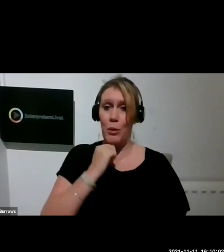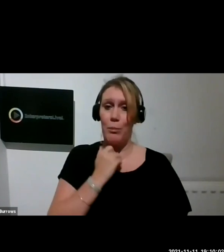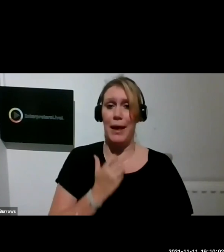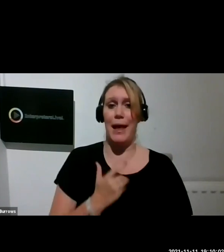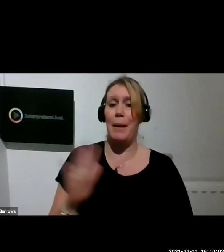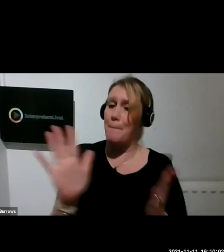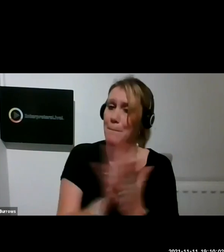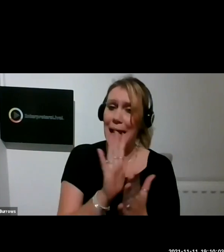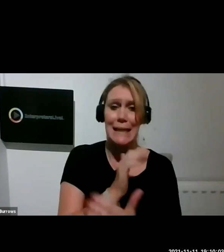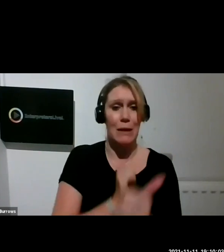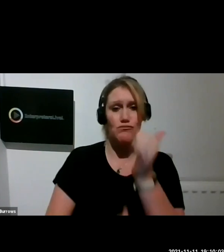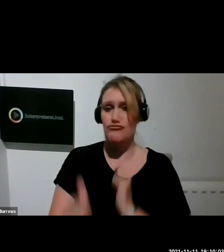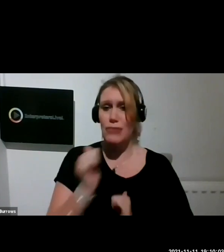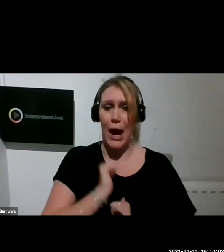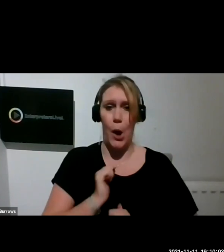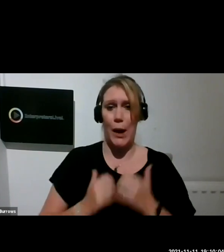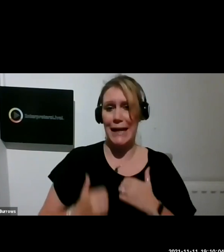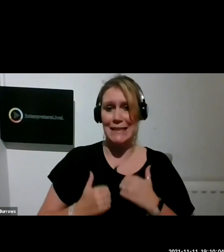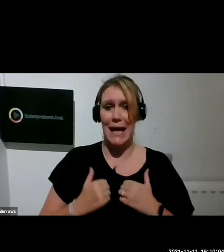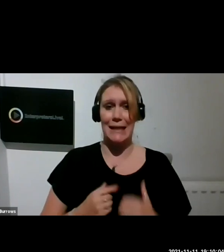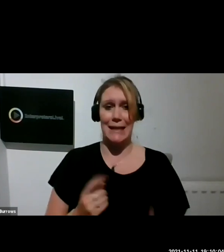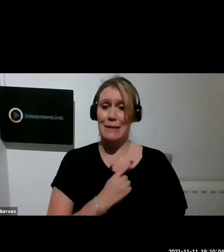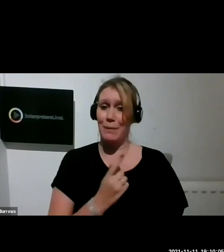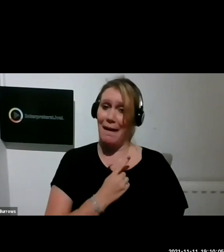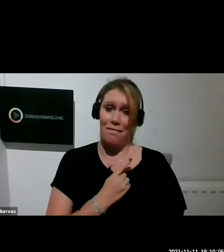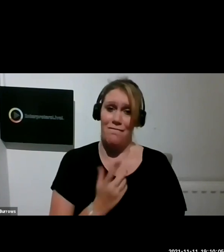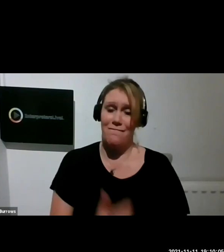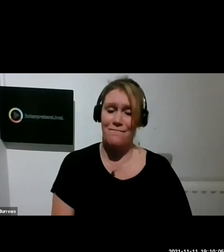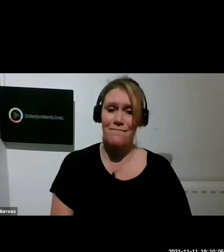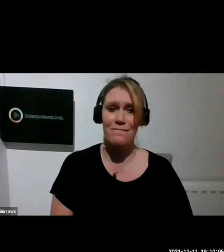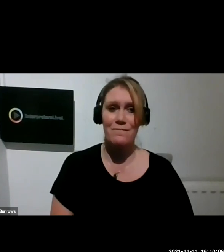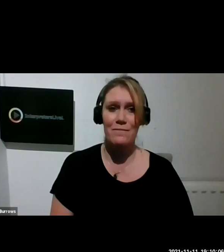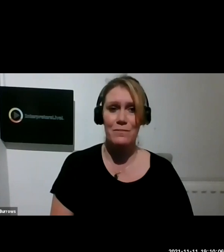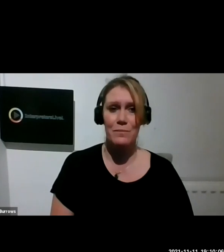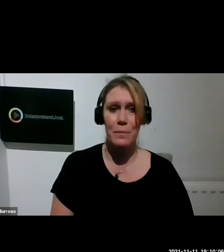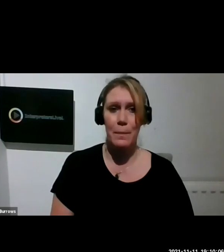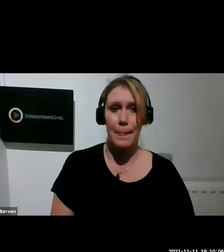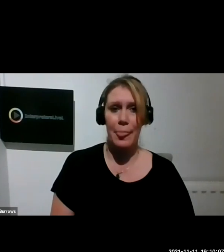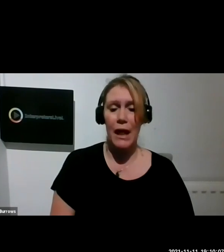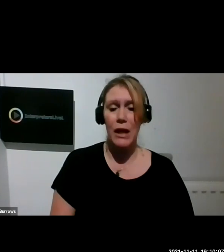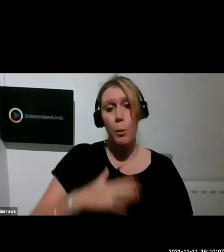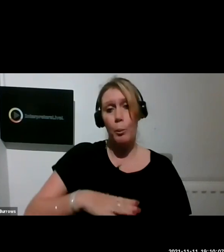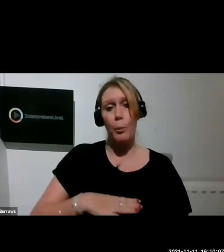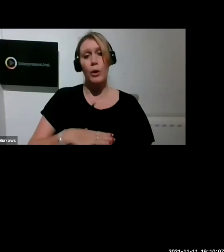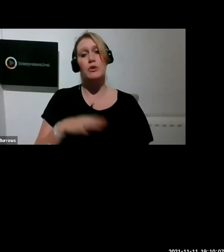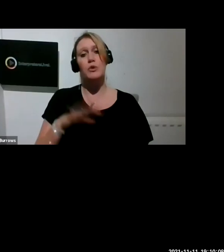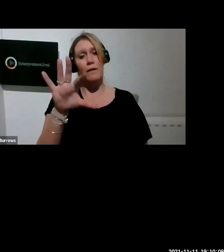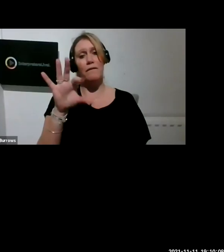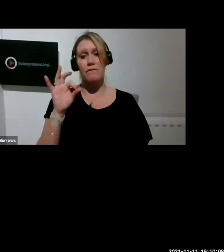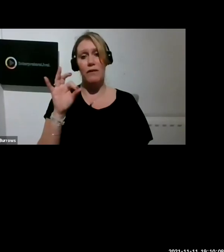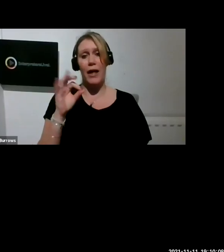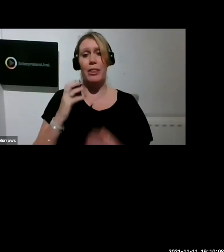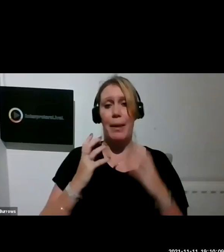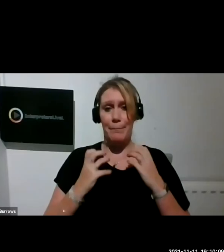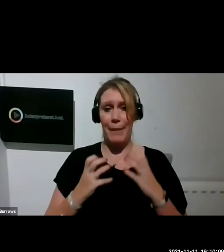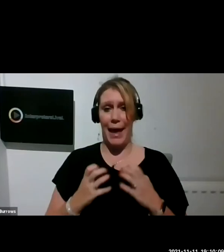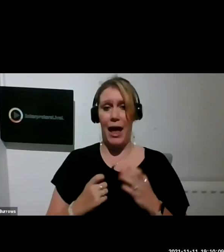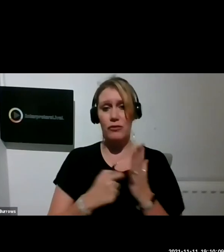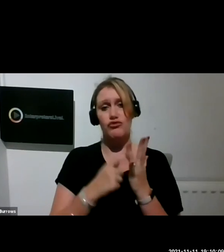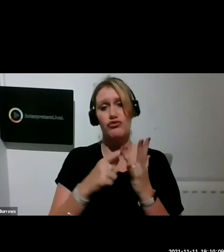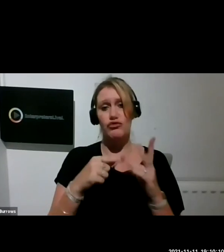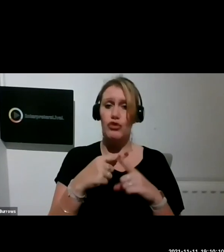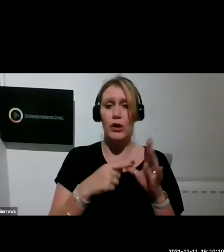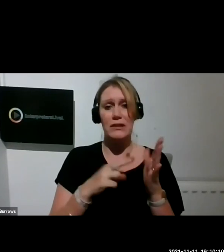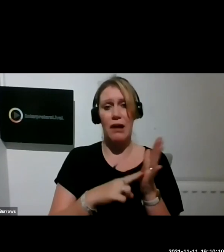as I am. So, I'd like now to just invite the Mayor of Newham, Roxana Fiaz, to say a few